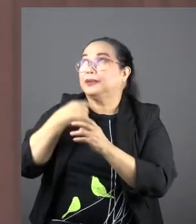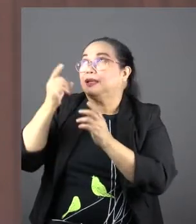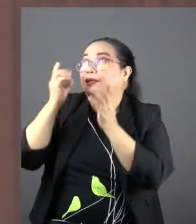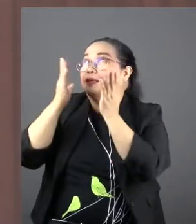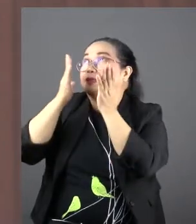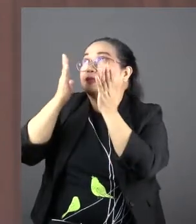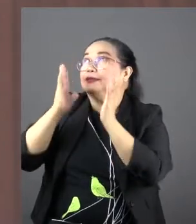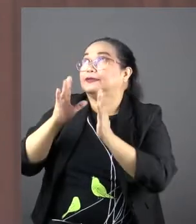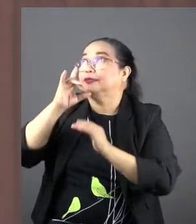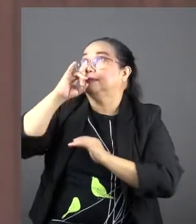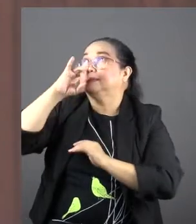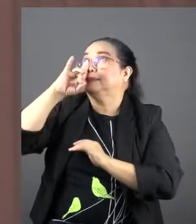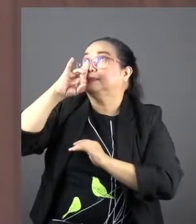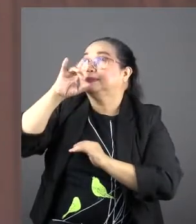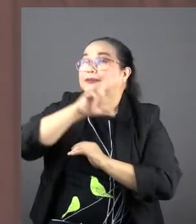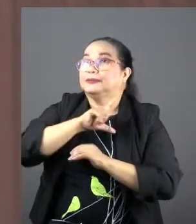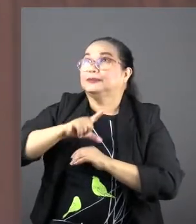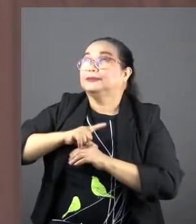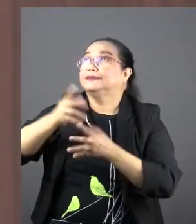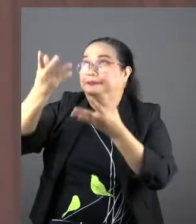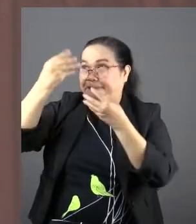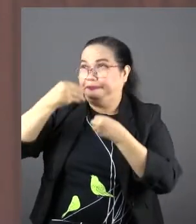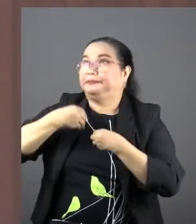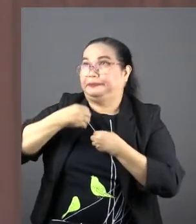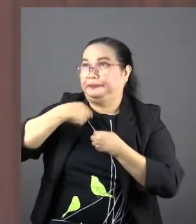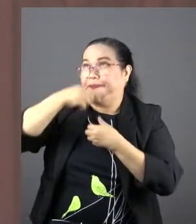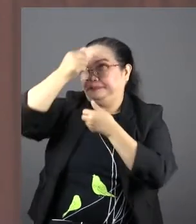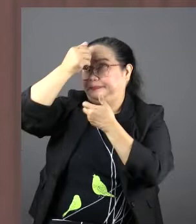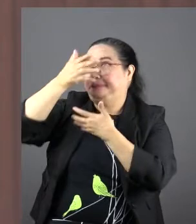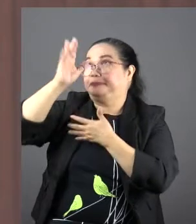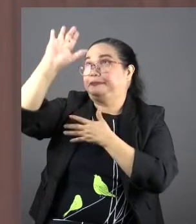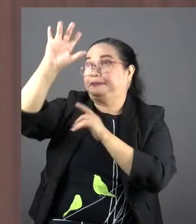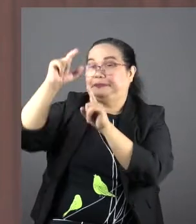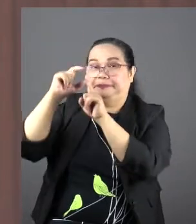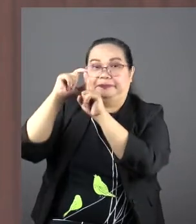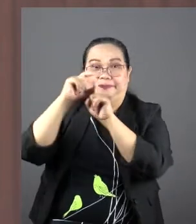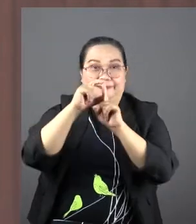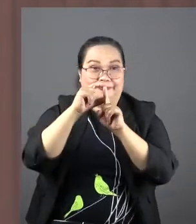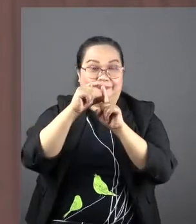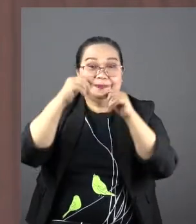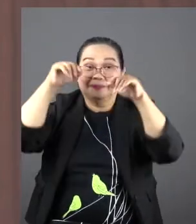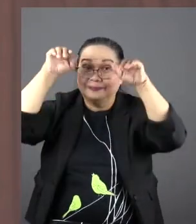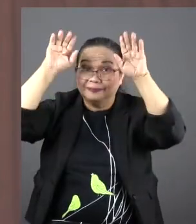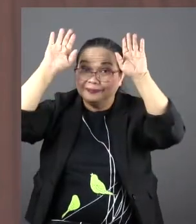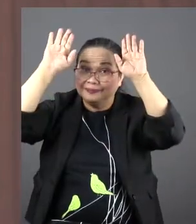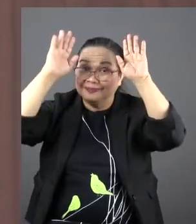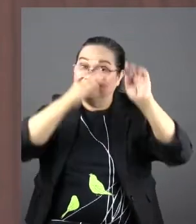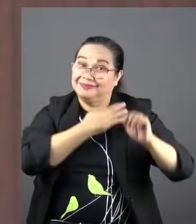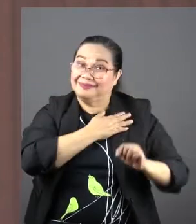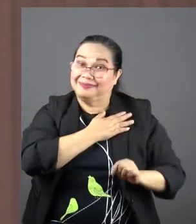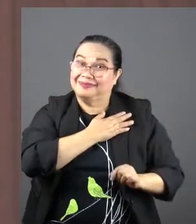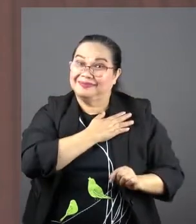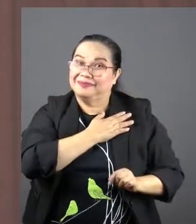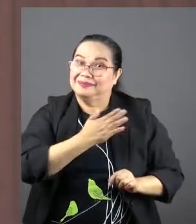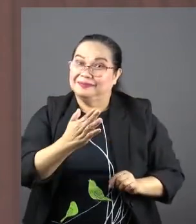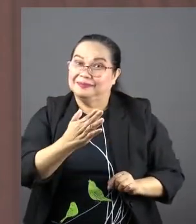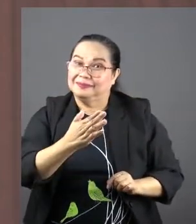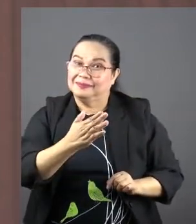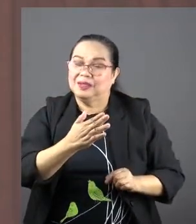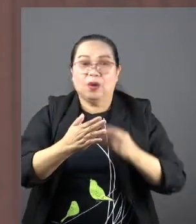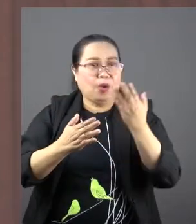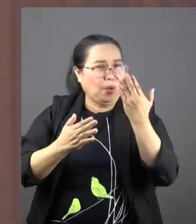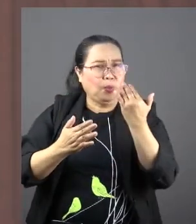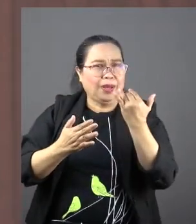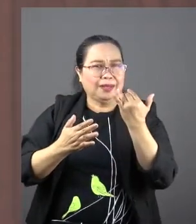Lord. Let it be to me according to your word. That is surrender and that is commitment. Why do we say